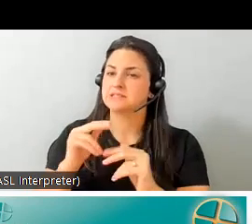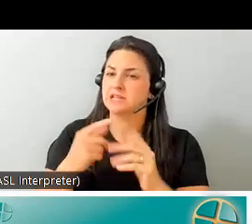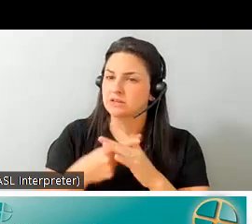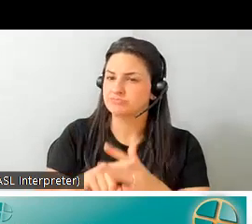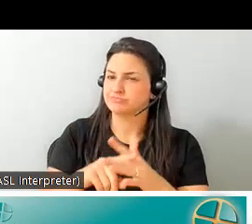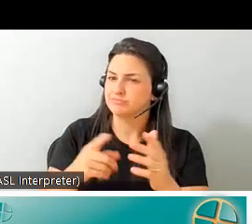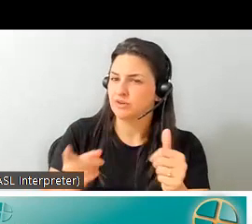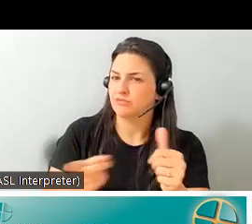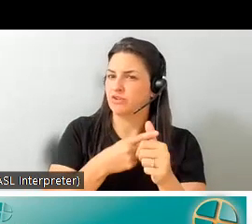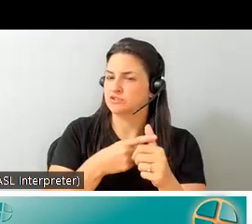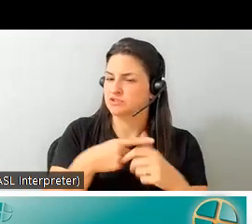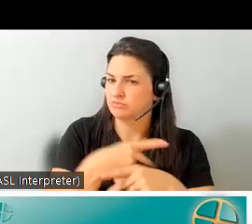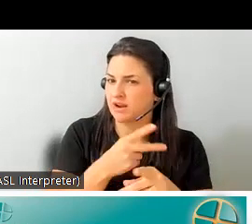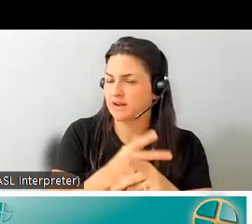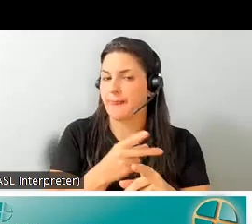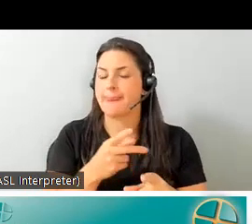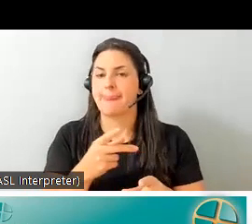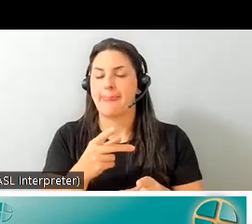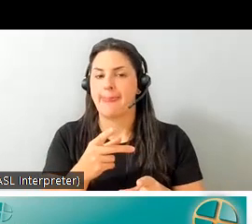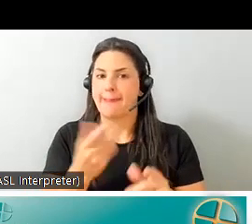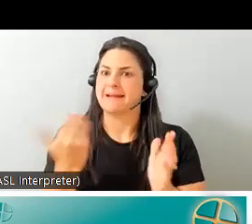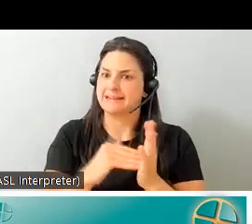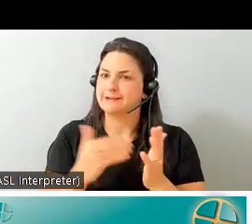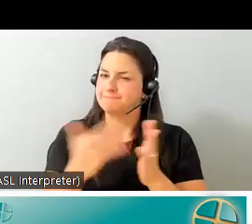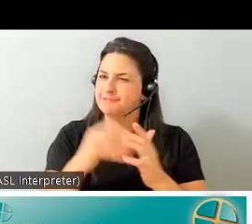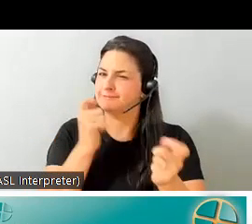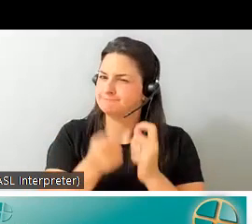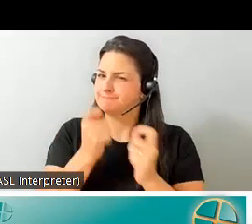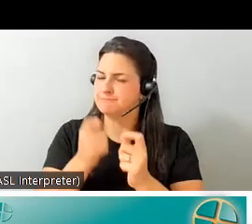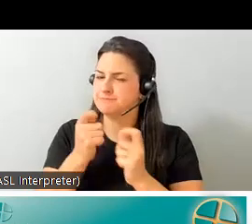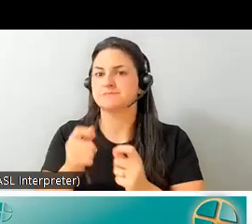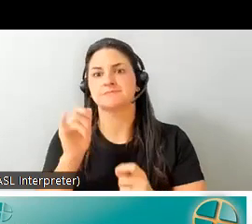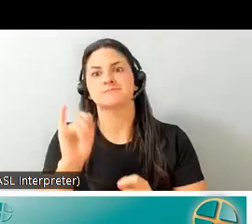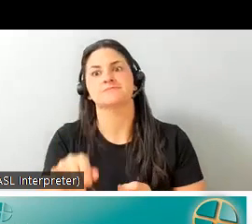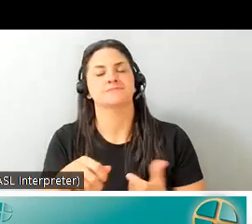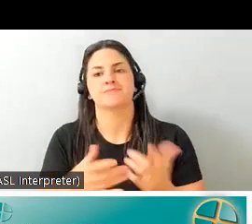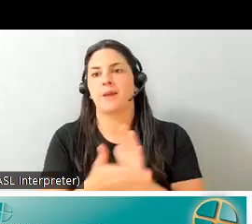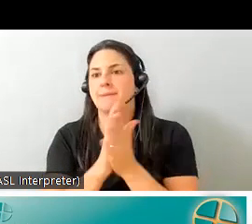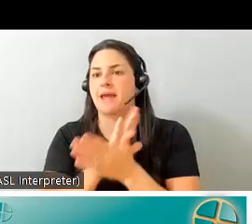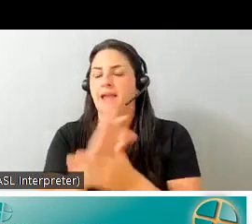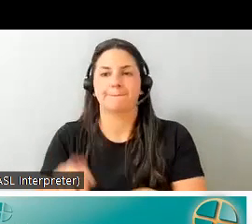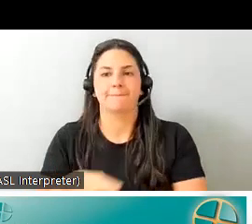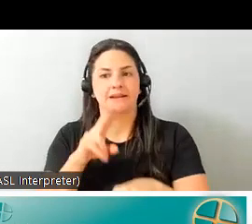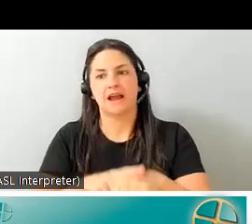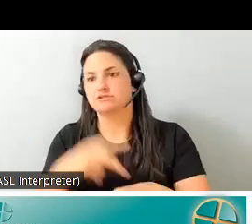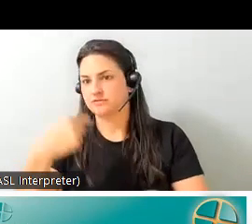iterating really came to second nature but uh that's something i learned through uh through